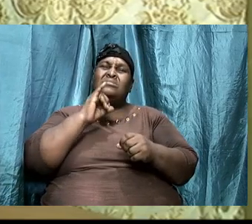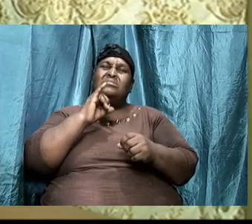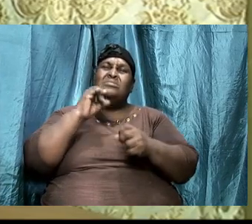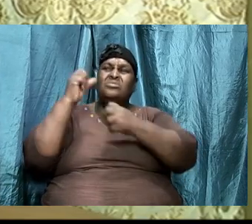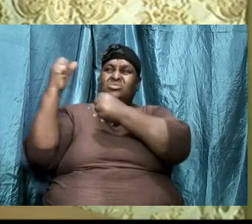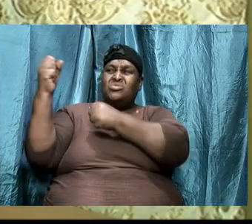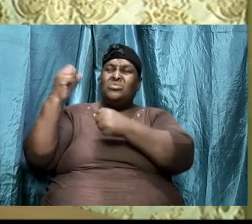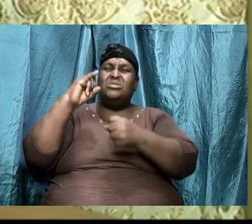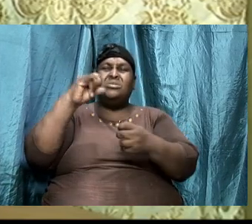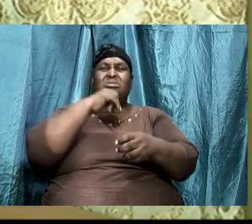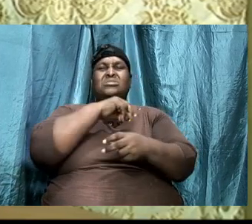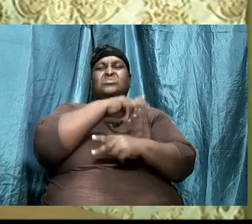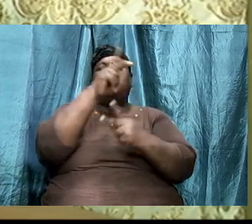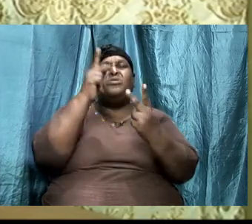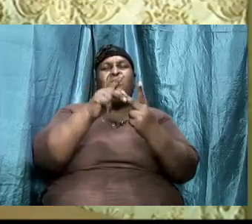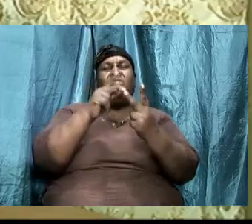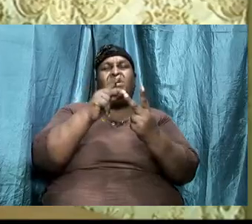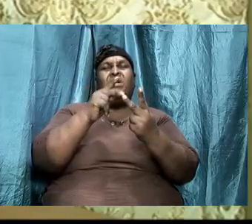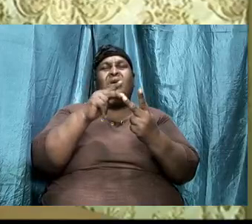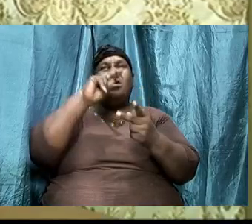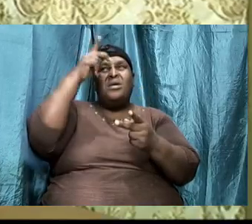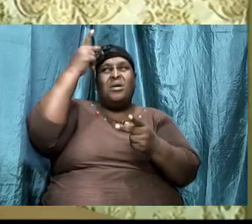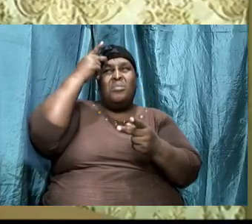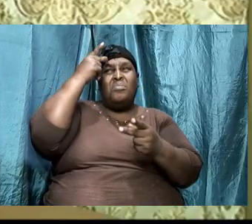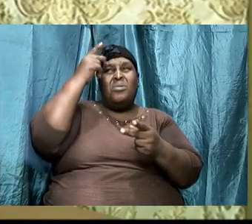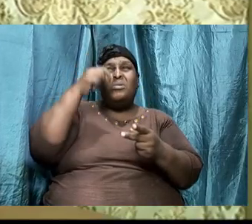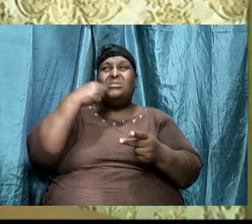I will continue to boast in my weakness